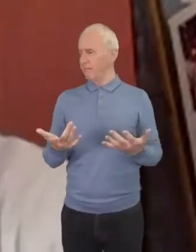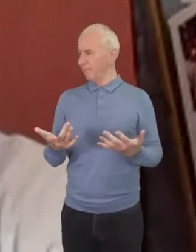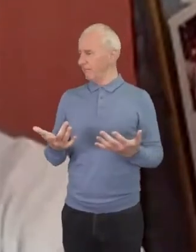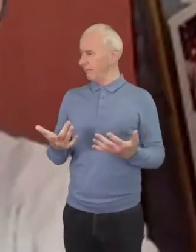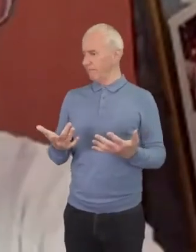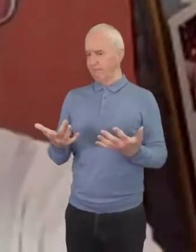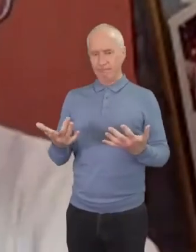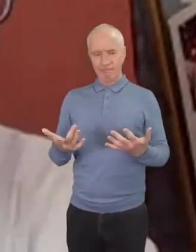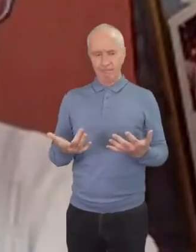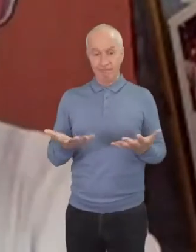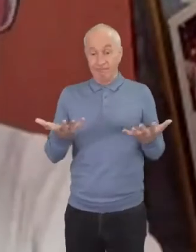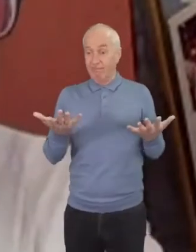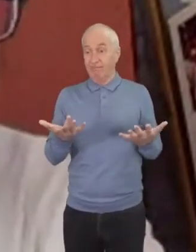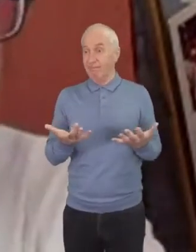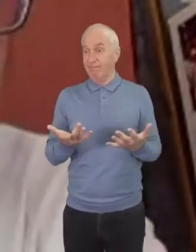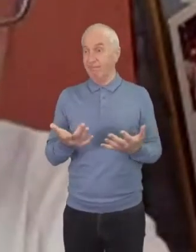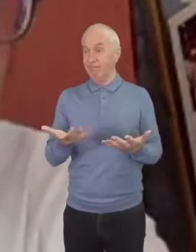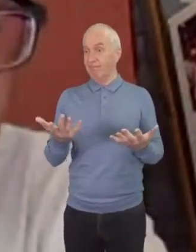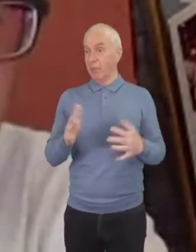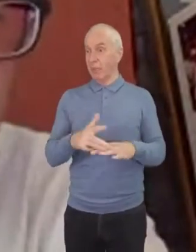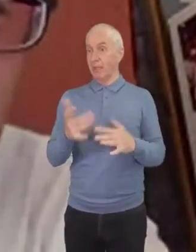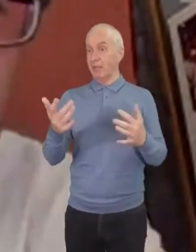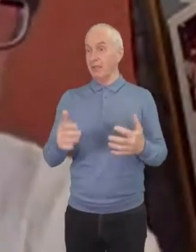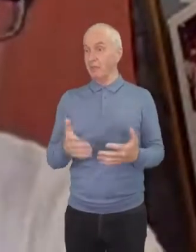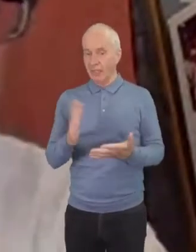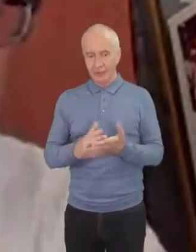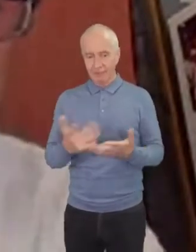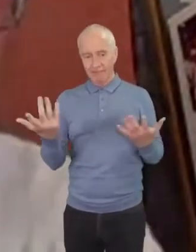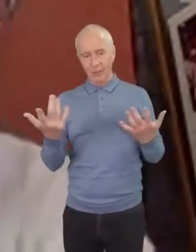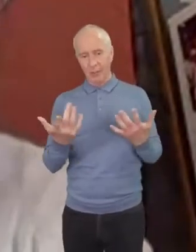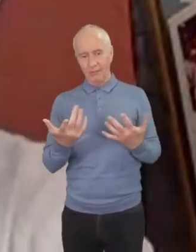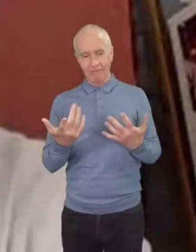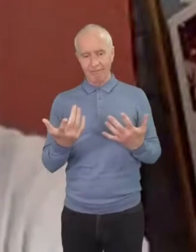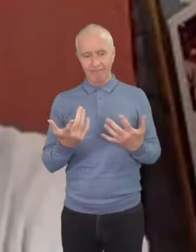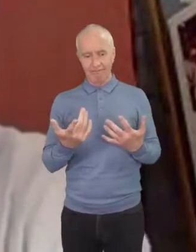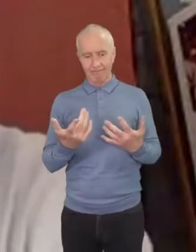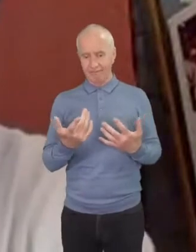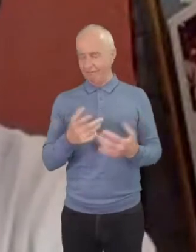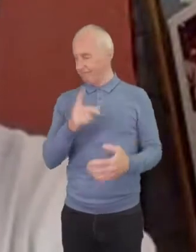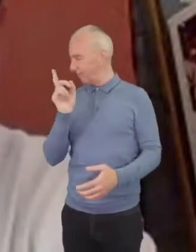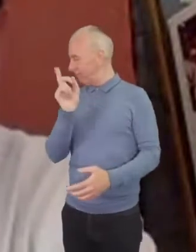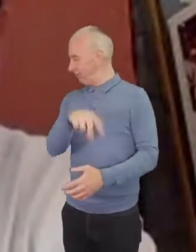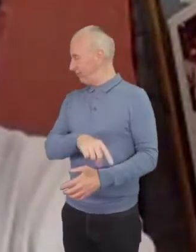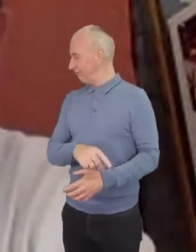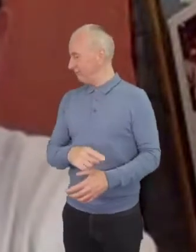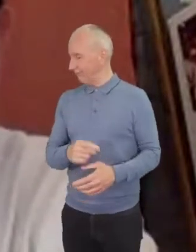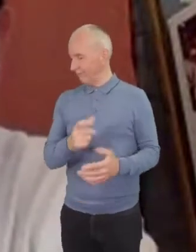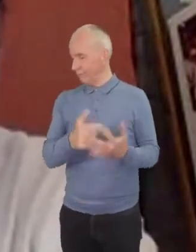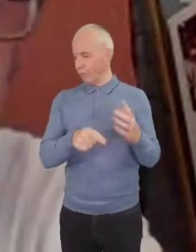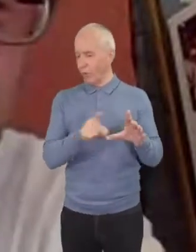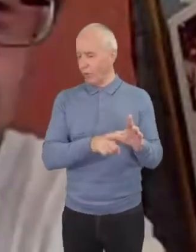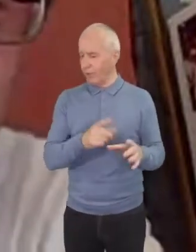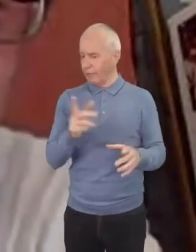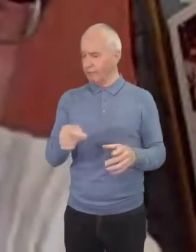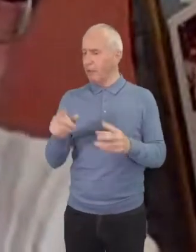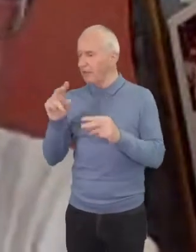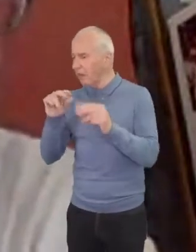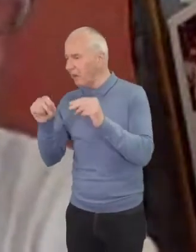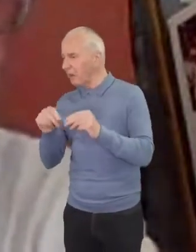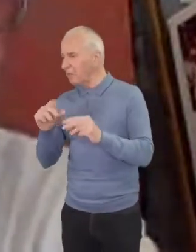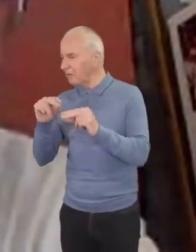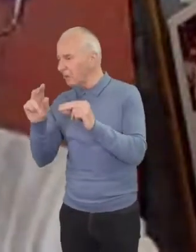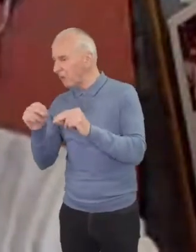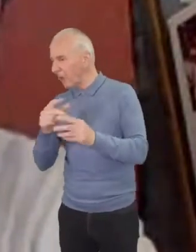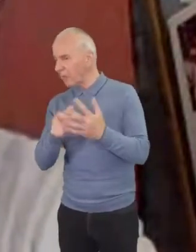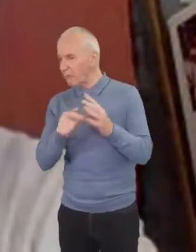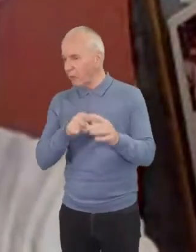of uh you know disrespect roy by not talking to him is is just as toxic so um and then the second thing so